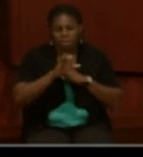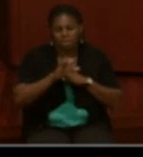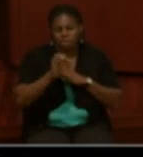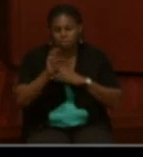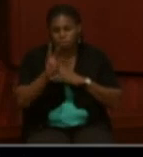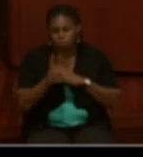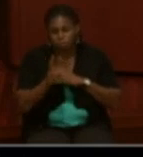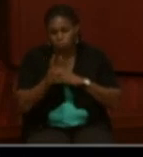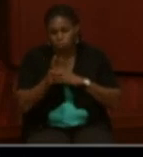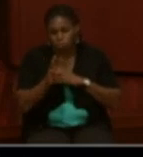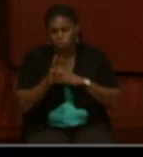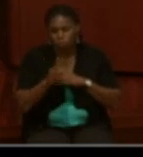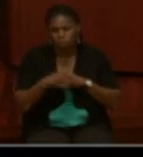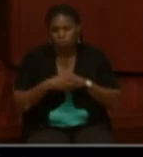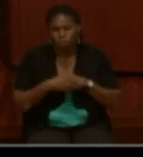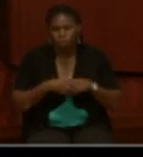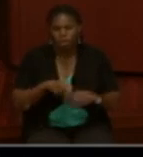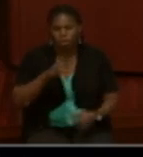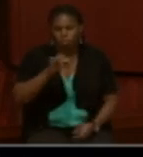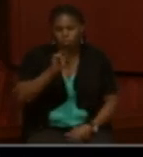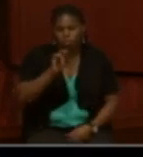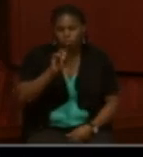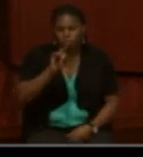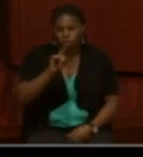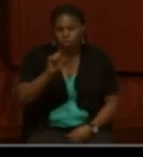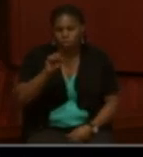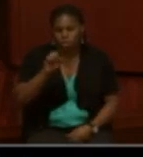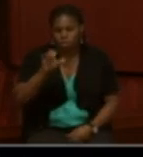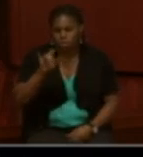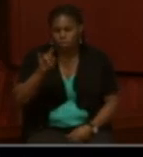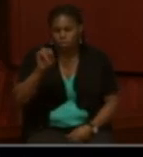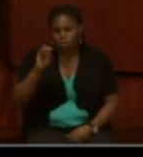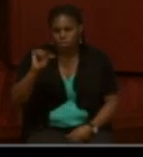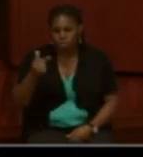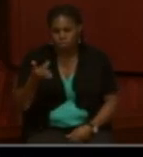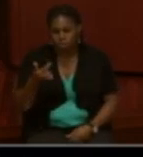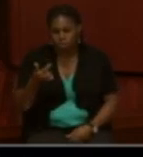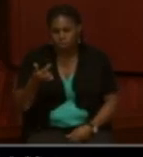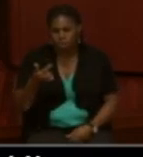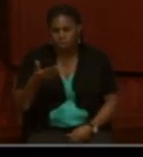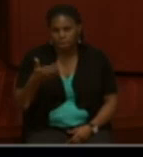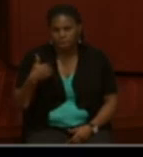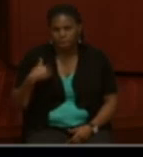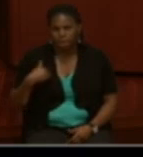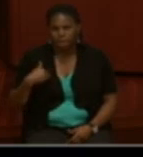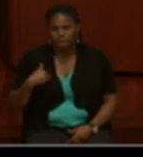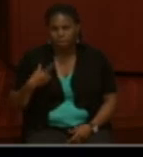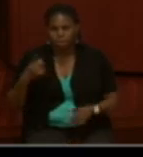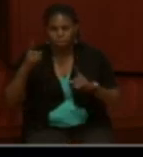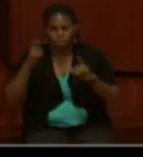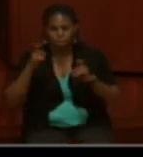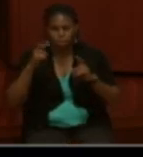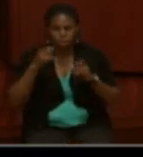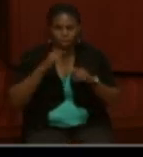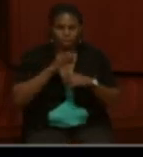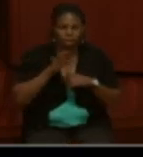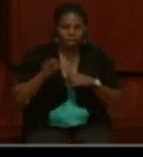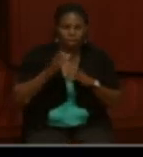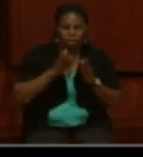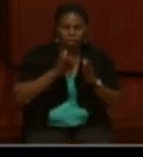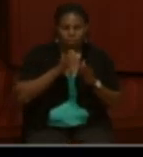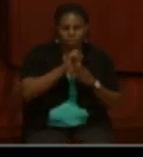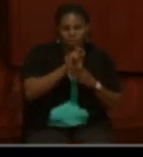Ronald S. Codington. So each section has a photograph of a specific soldier or sailor and then has